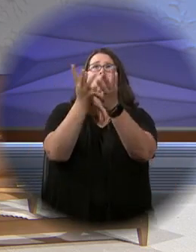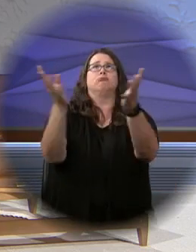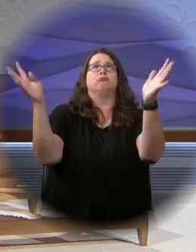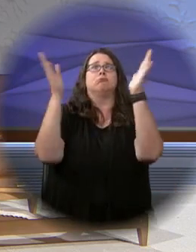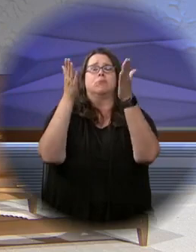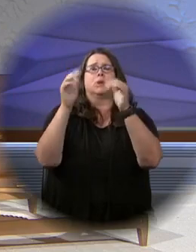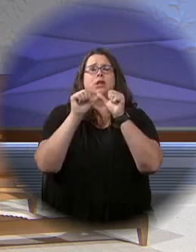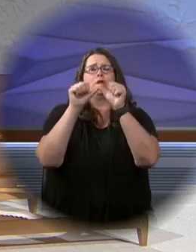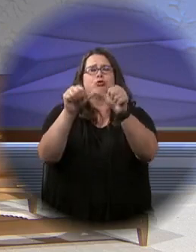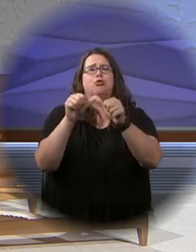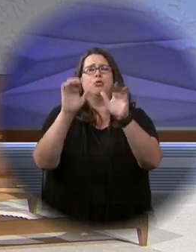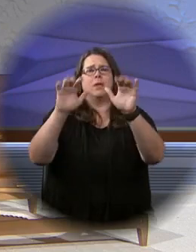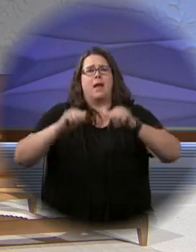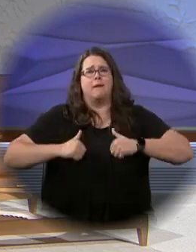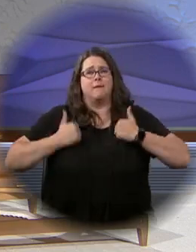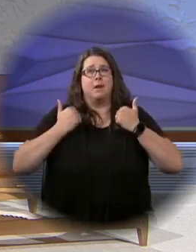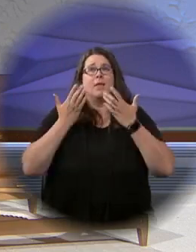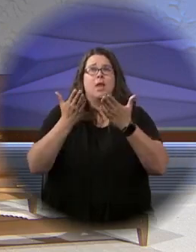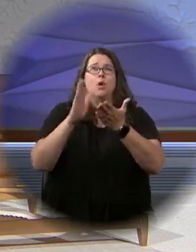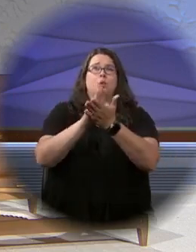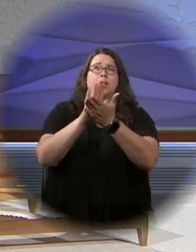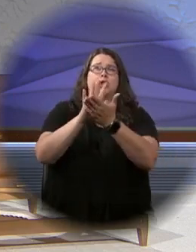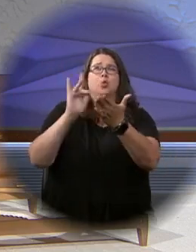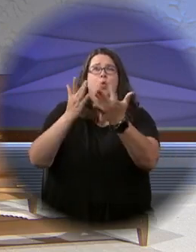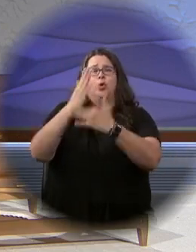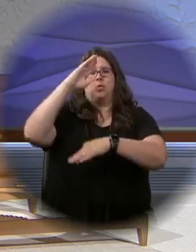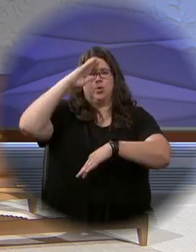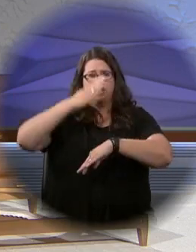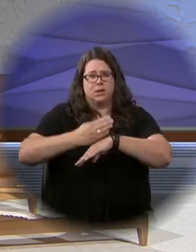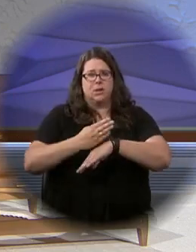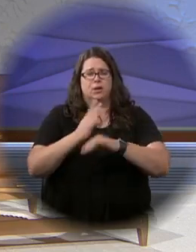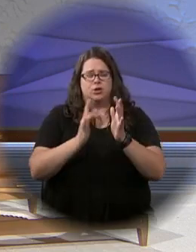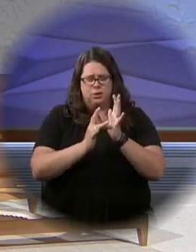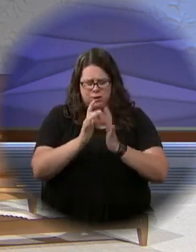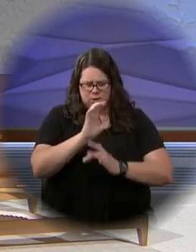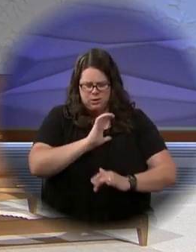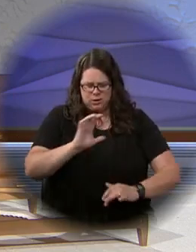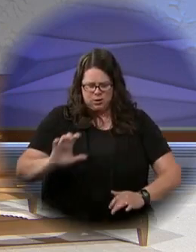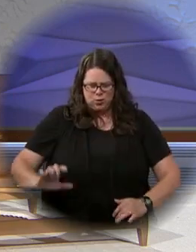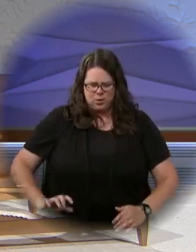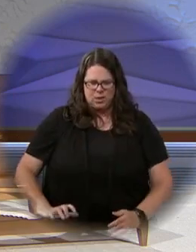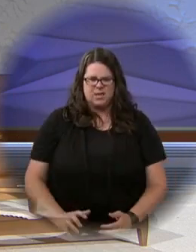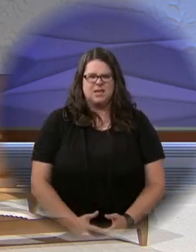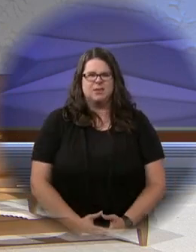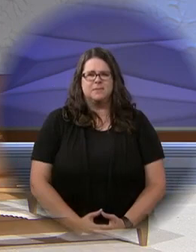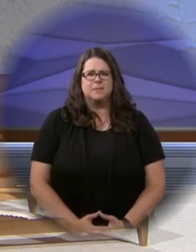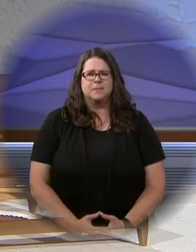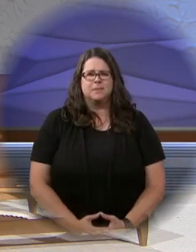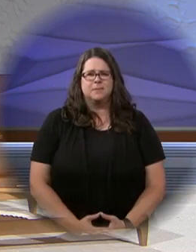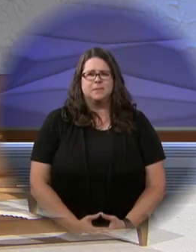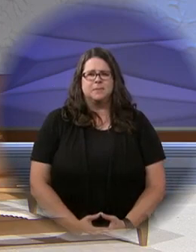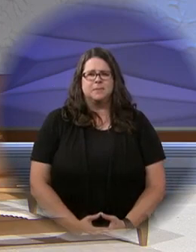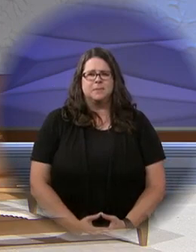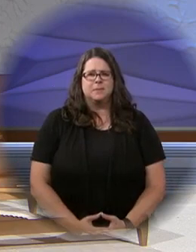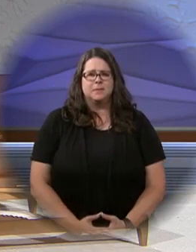be co-heirs to eternal life, and may praise and glorify you through your Son, Jesus Christ.